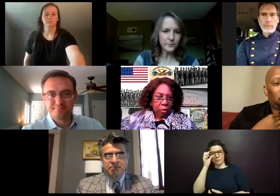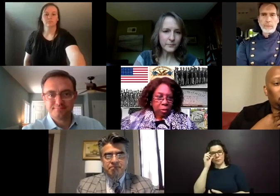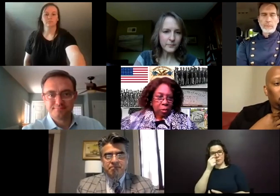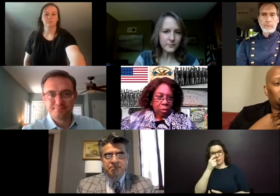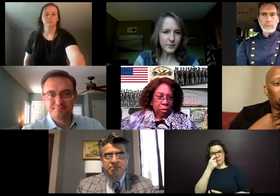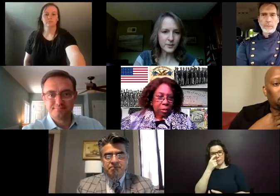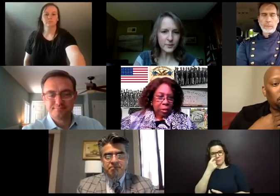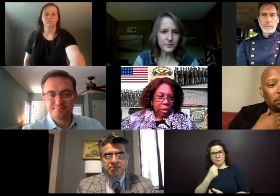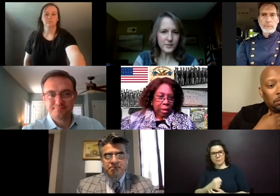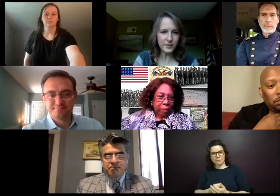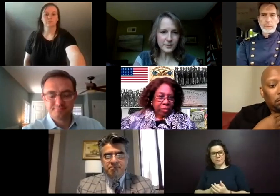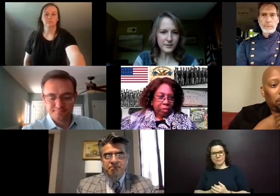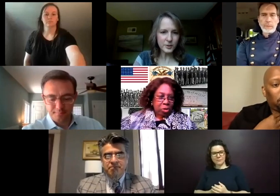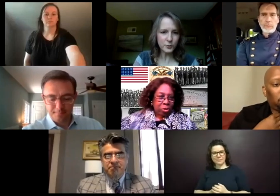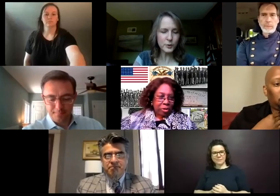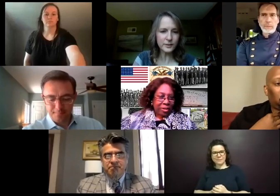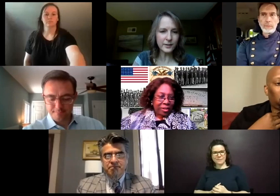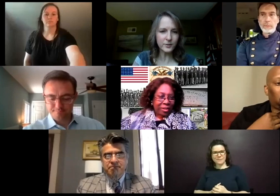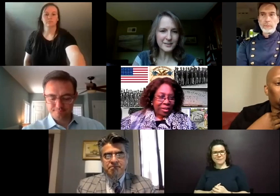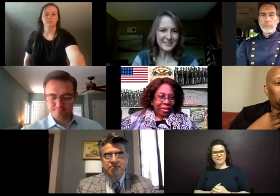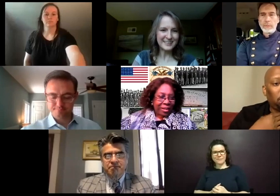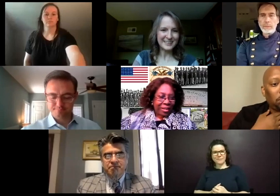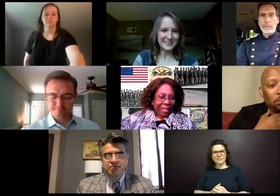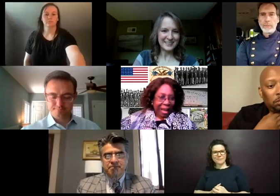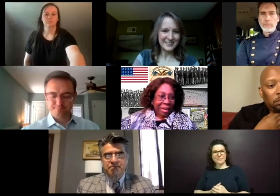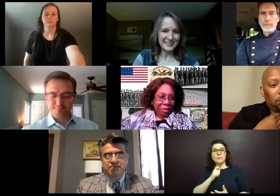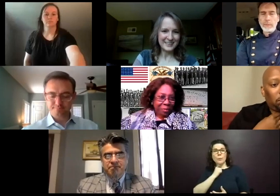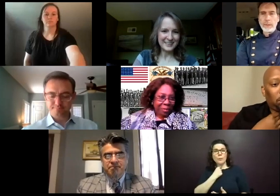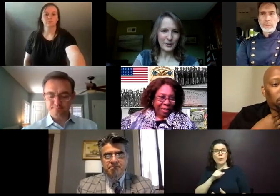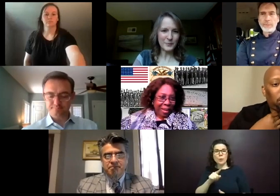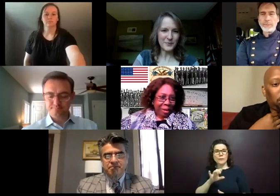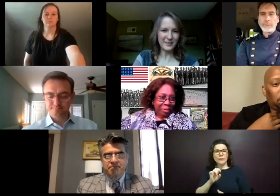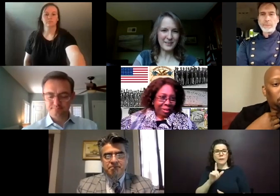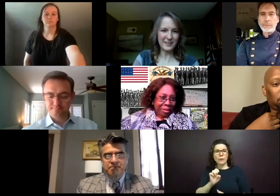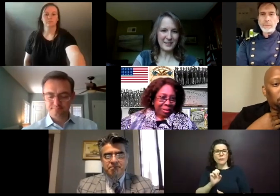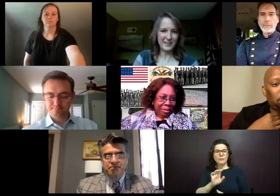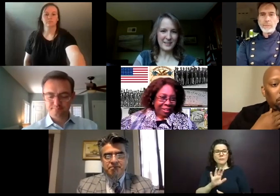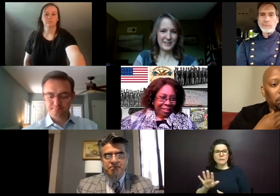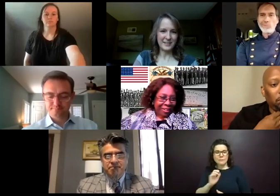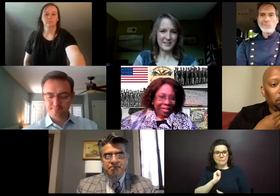Oh, Carol. There you go. Sorry. You're muted, Carol. Oh.